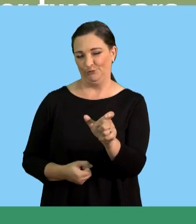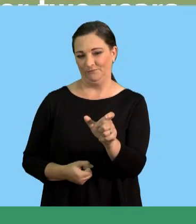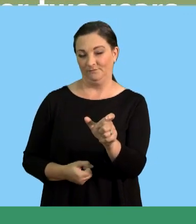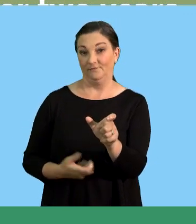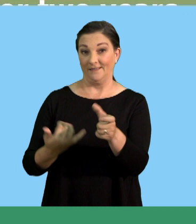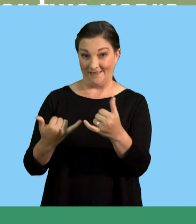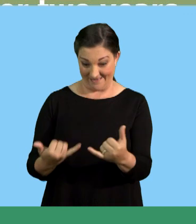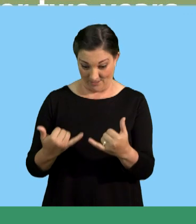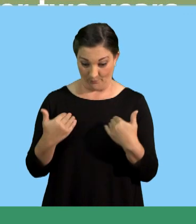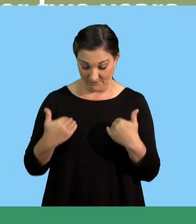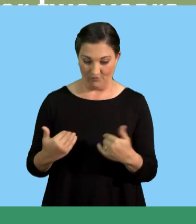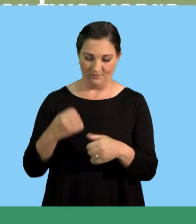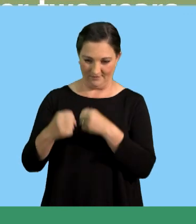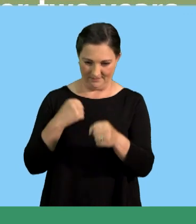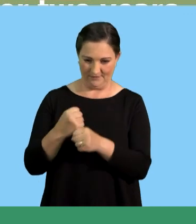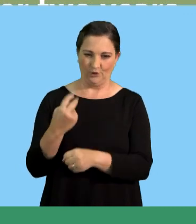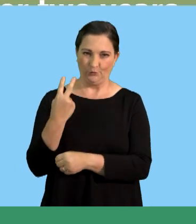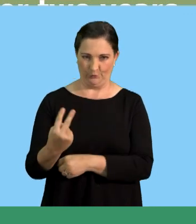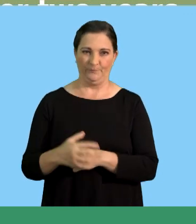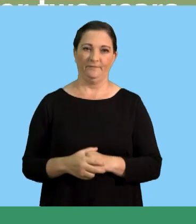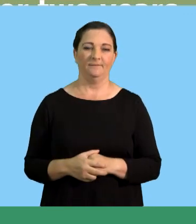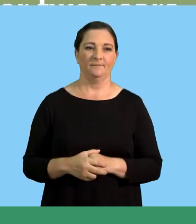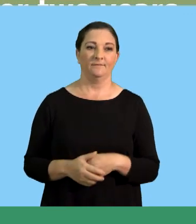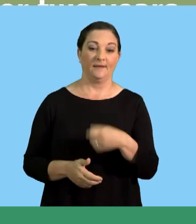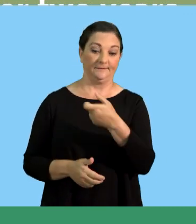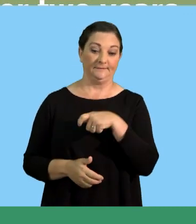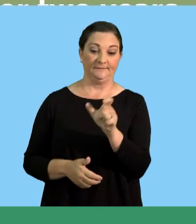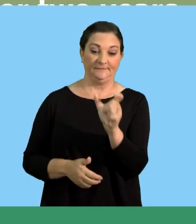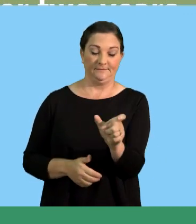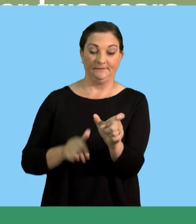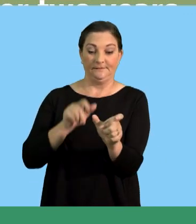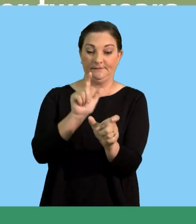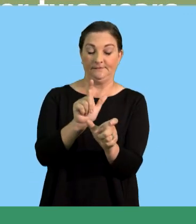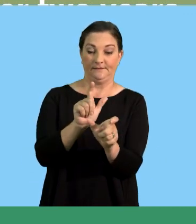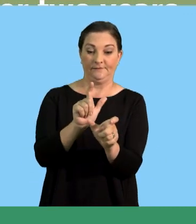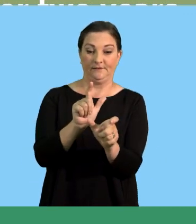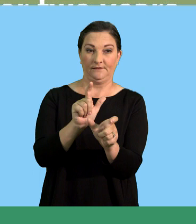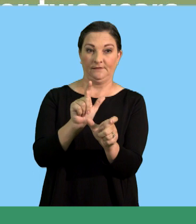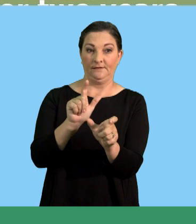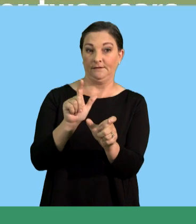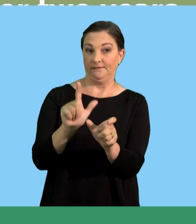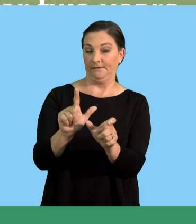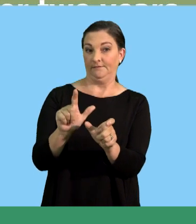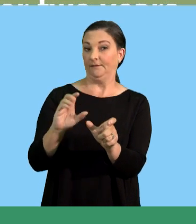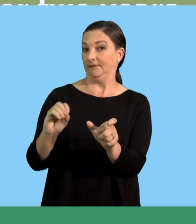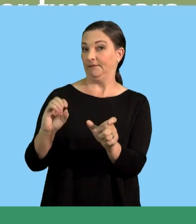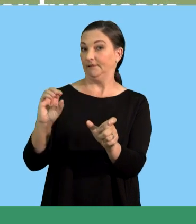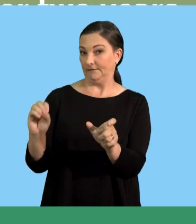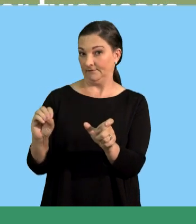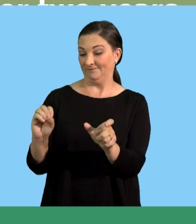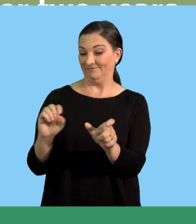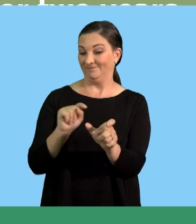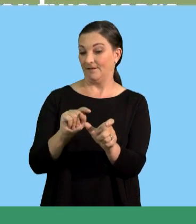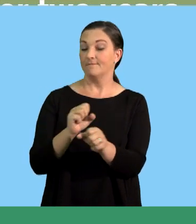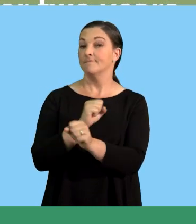we calculate year two. So, we go to year two and say now, the principal amount is 7